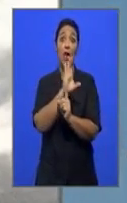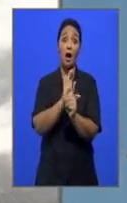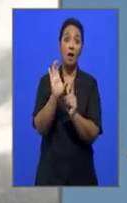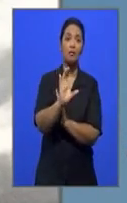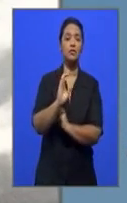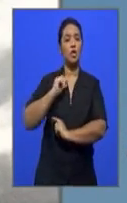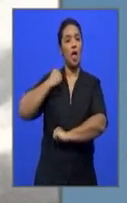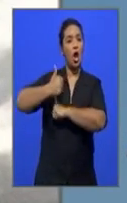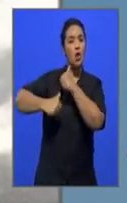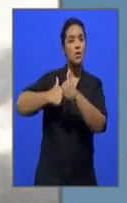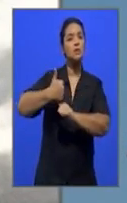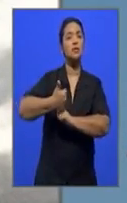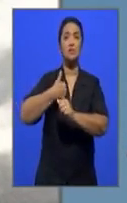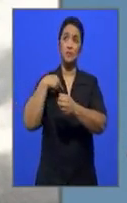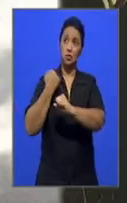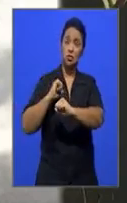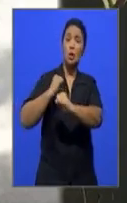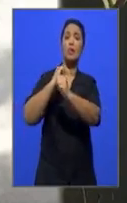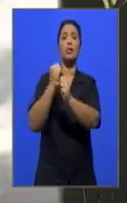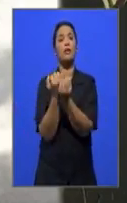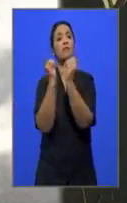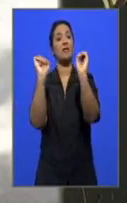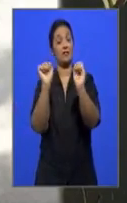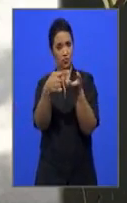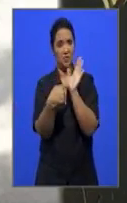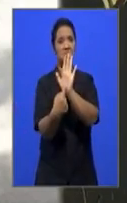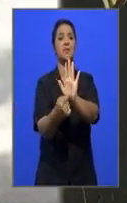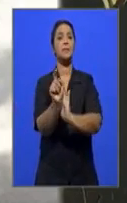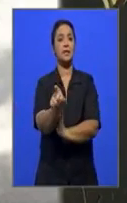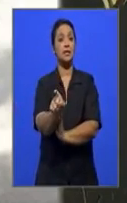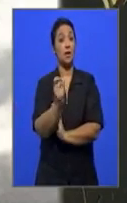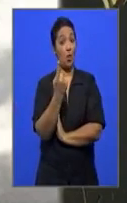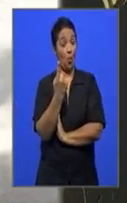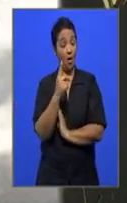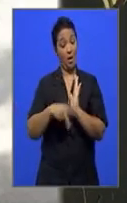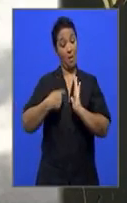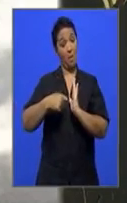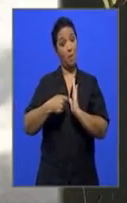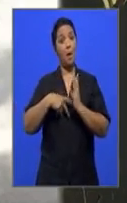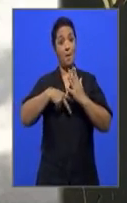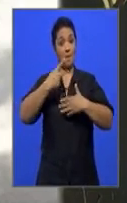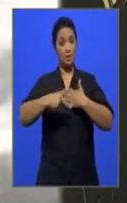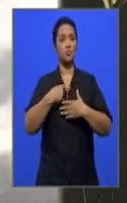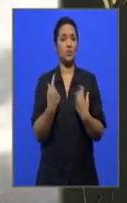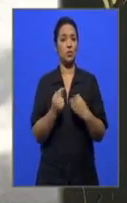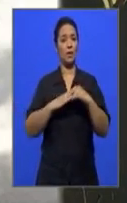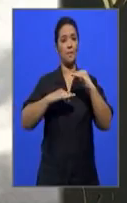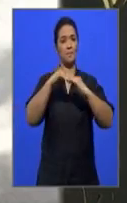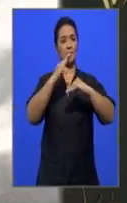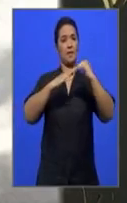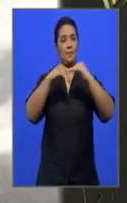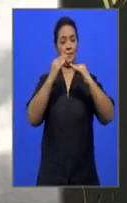heritage and the struggle for freedom. One of the projects we embarked on is the building or construction of Route 67, which is basically